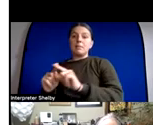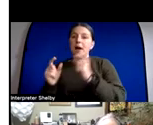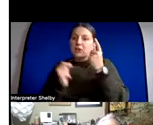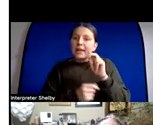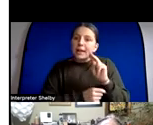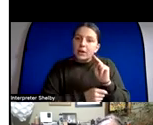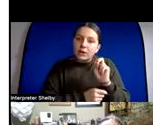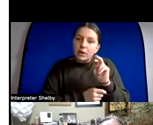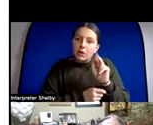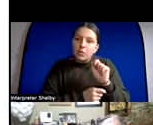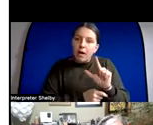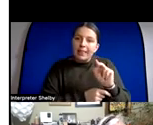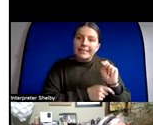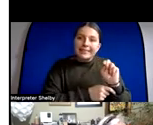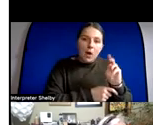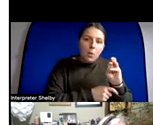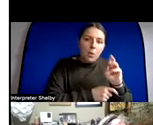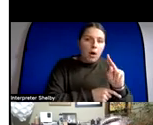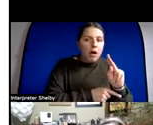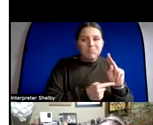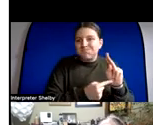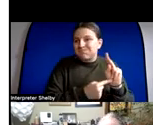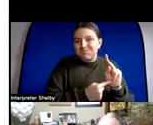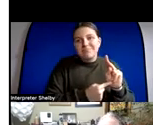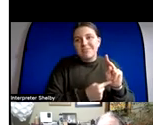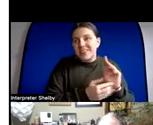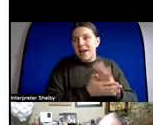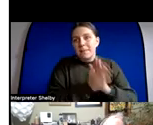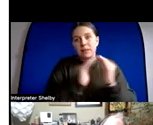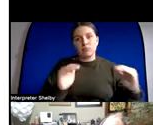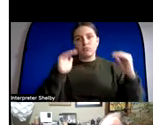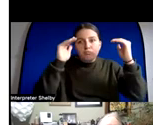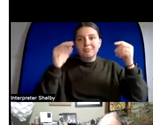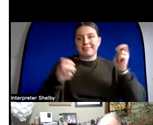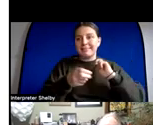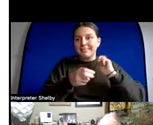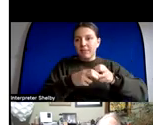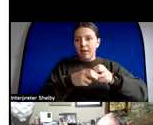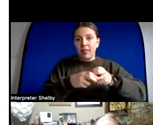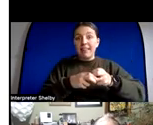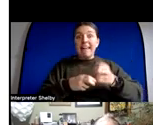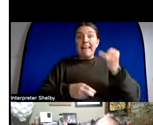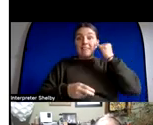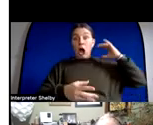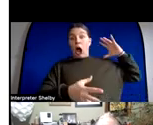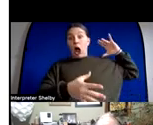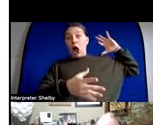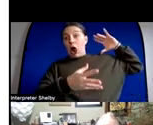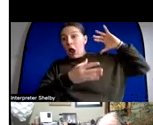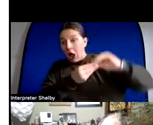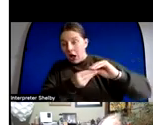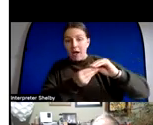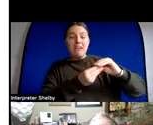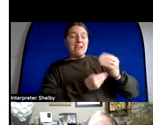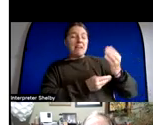a neural network won't take into account five ten fifteen factors it'll take into account five